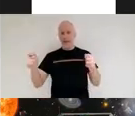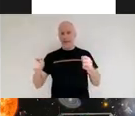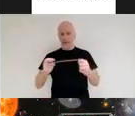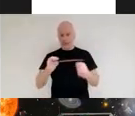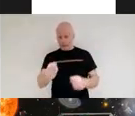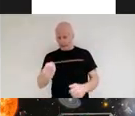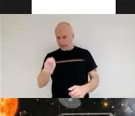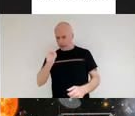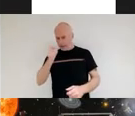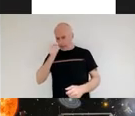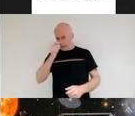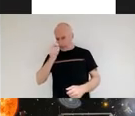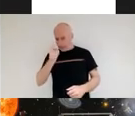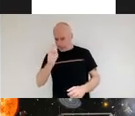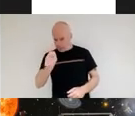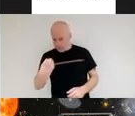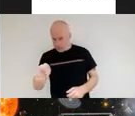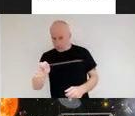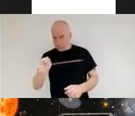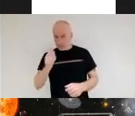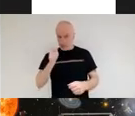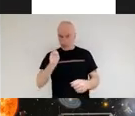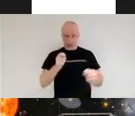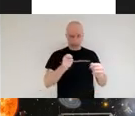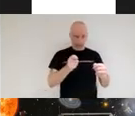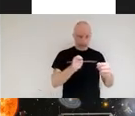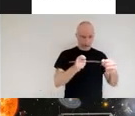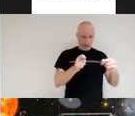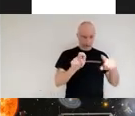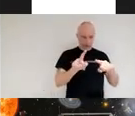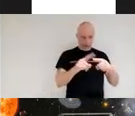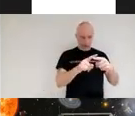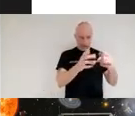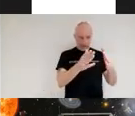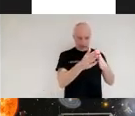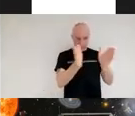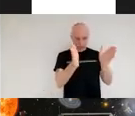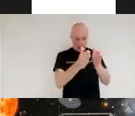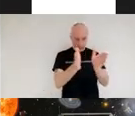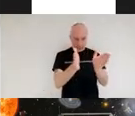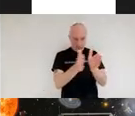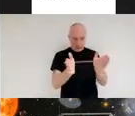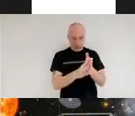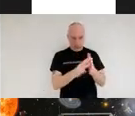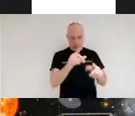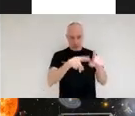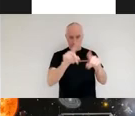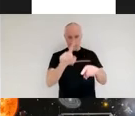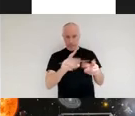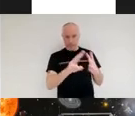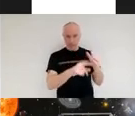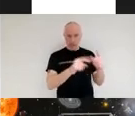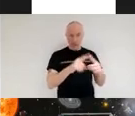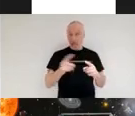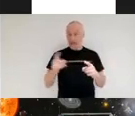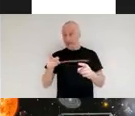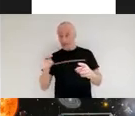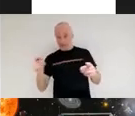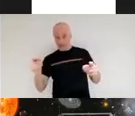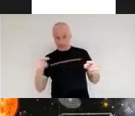possible infrared spectra for all of the different molecules and it's going to allow us to identify what is out there